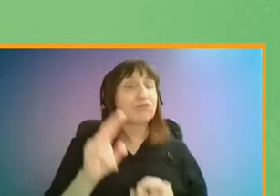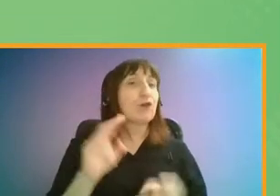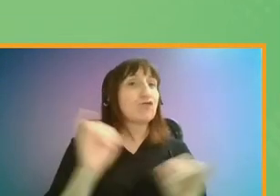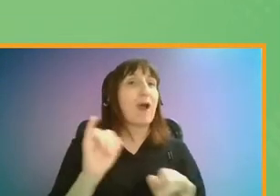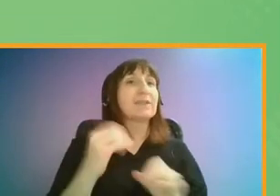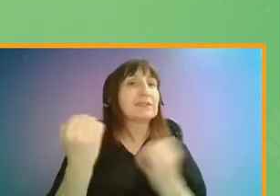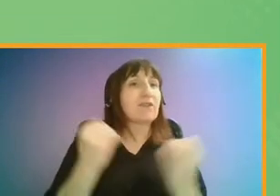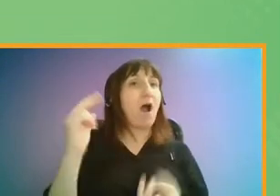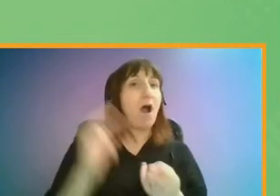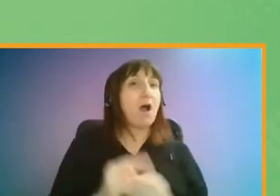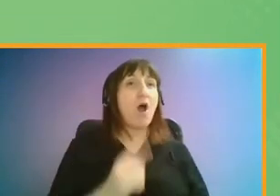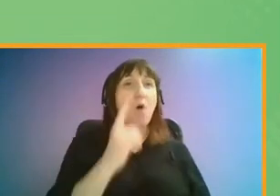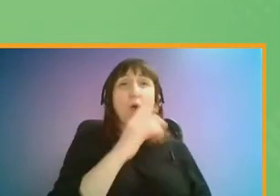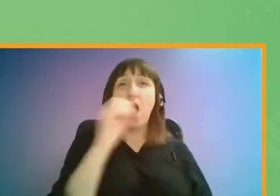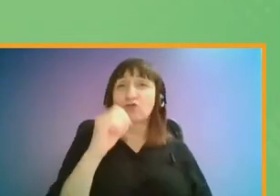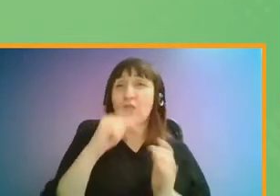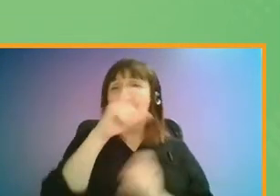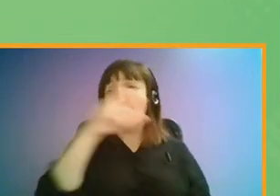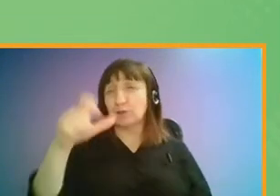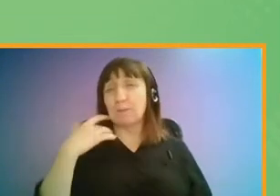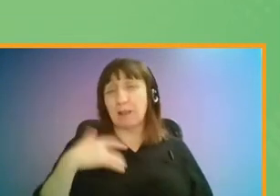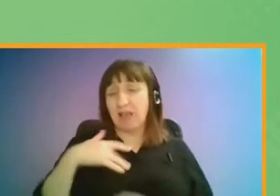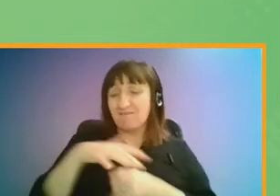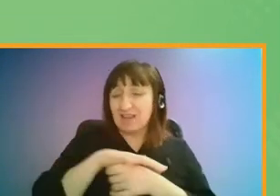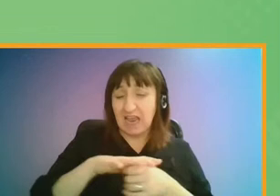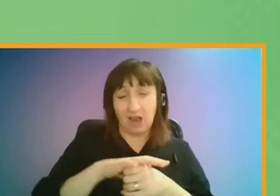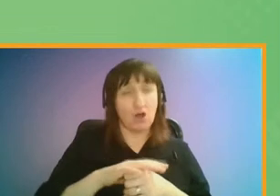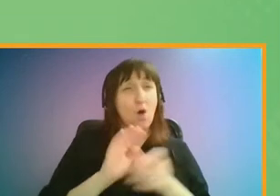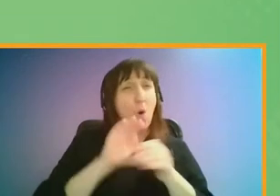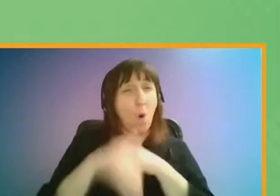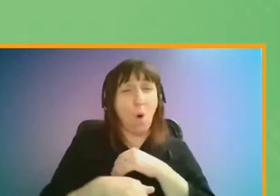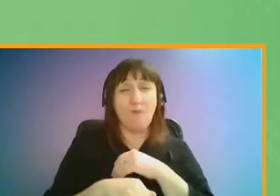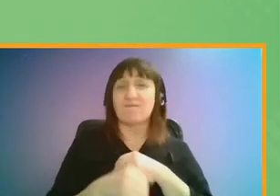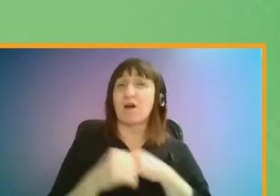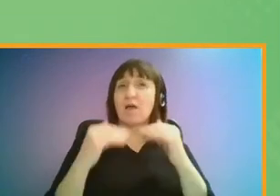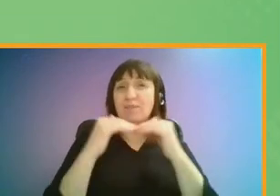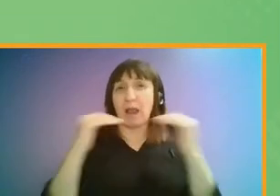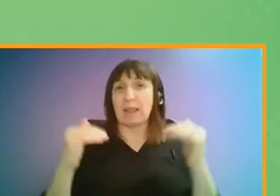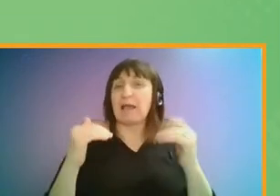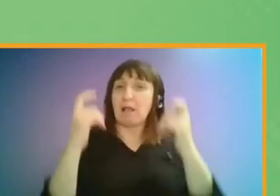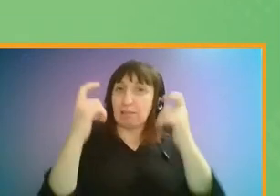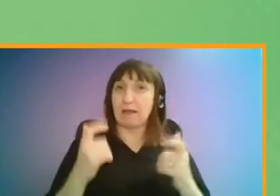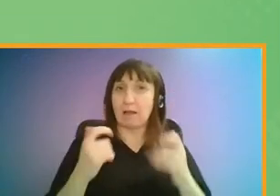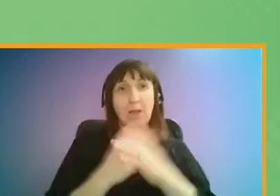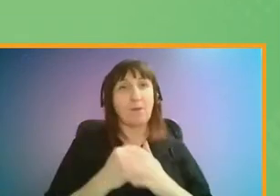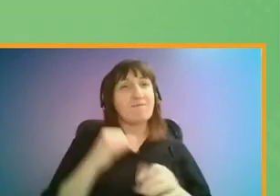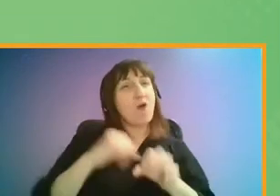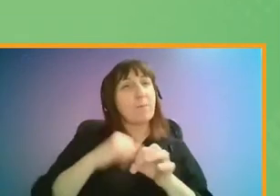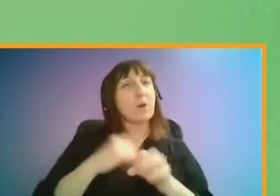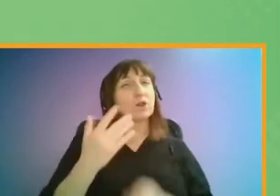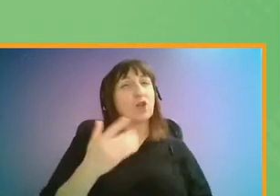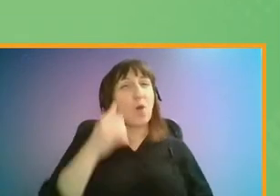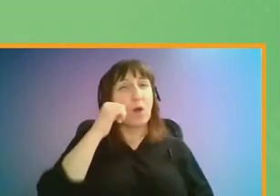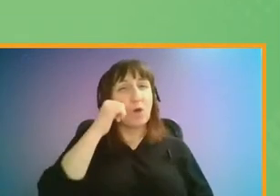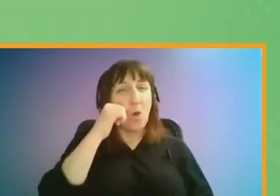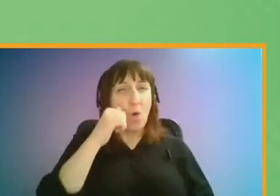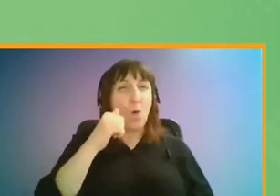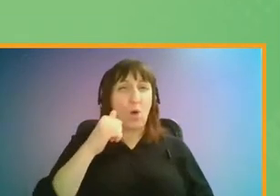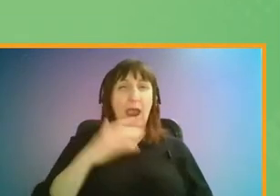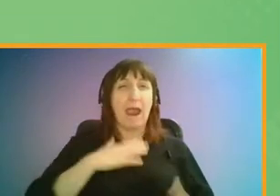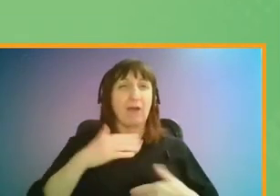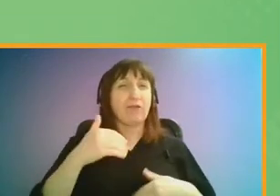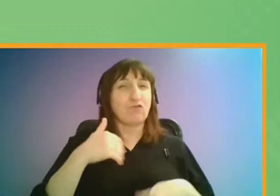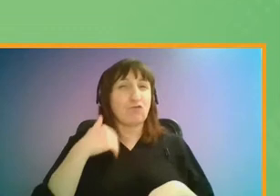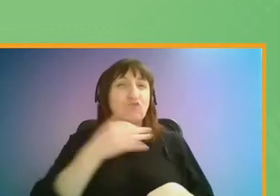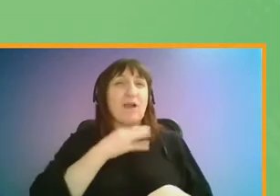London, but more than 100,000 Londoners still live in areas that exceed the legal limits for pollution. We also know that that health risk falls unfairly on